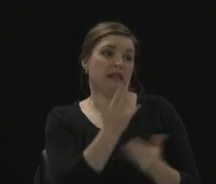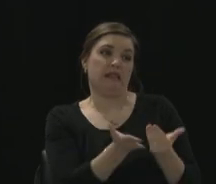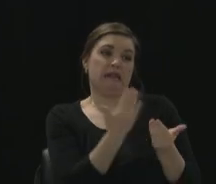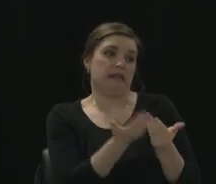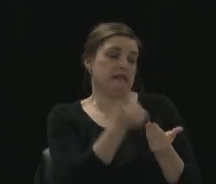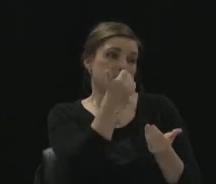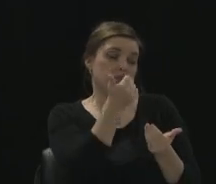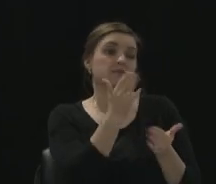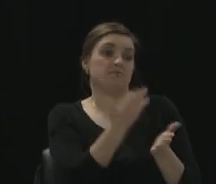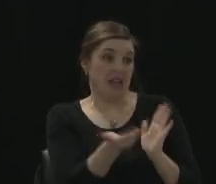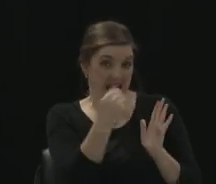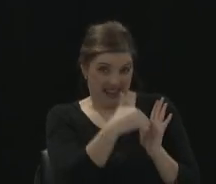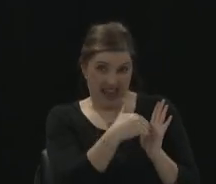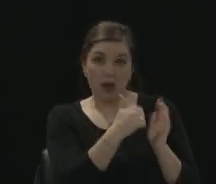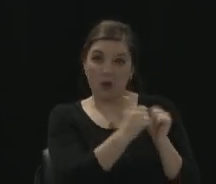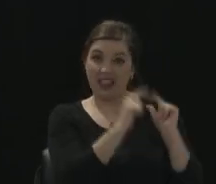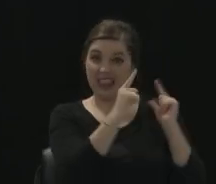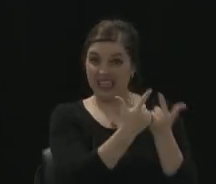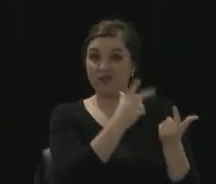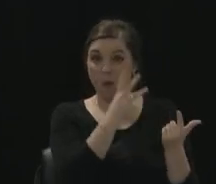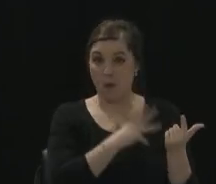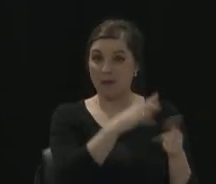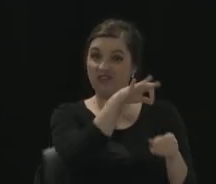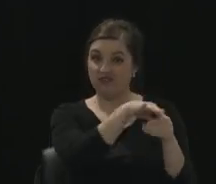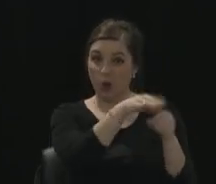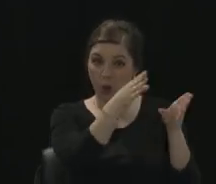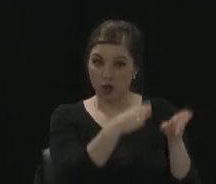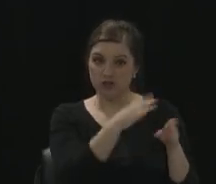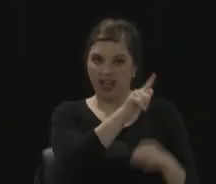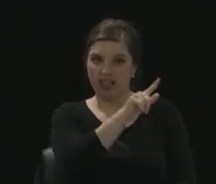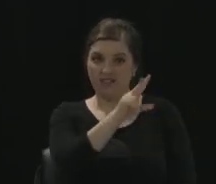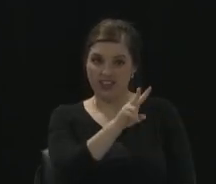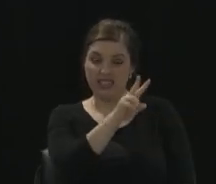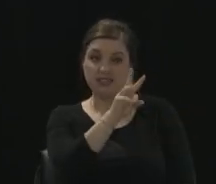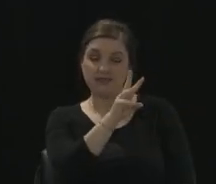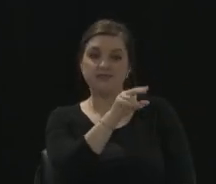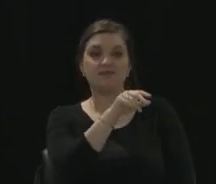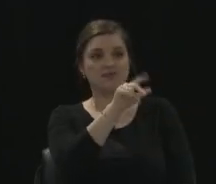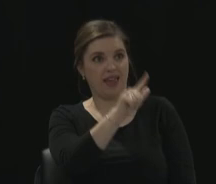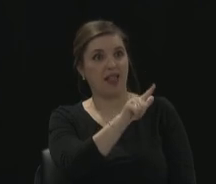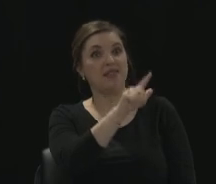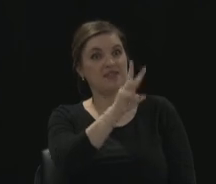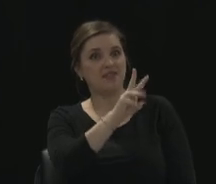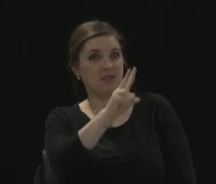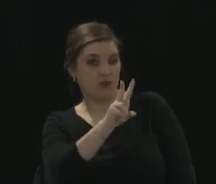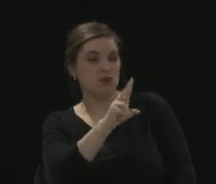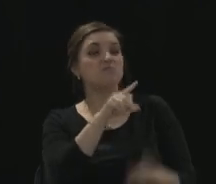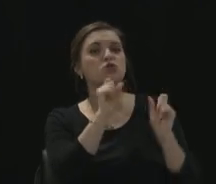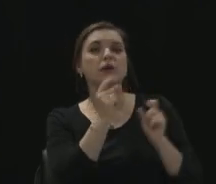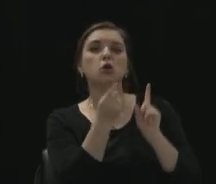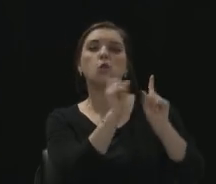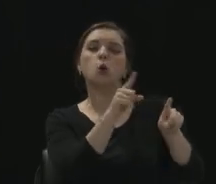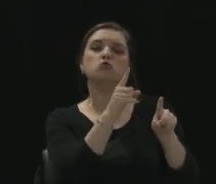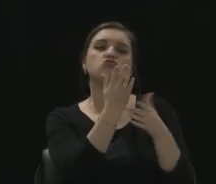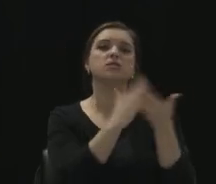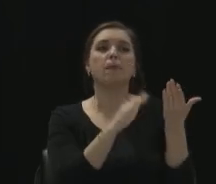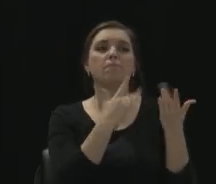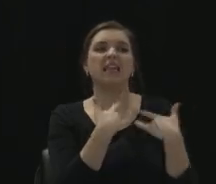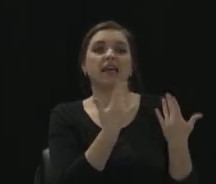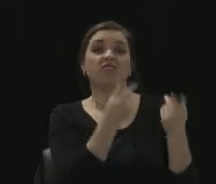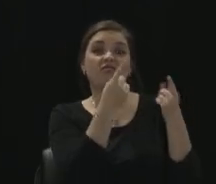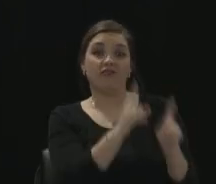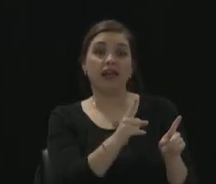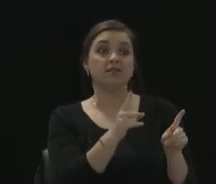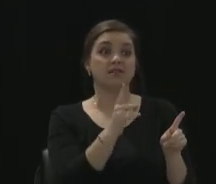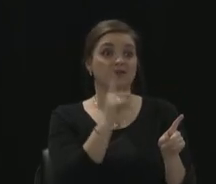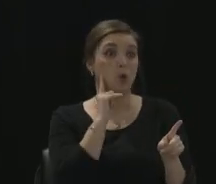again, with the League of Women Voters and other organizations, is to go to some of their drives that they do for registration. They are taught by